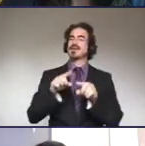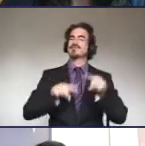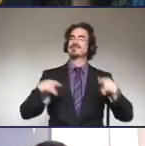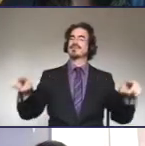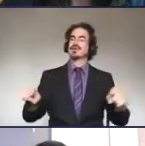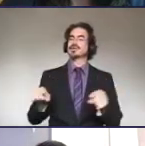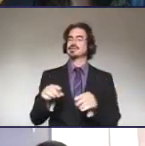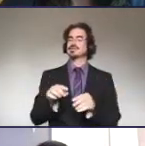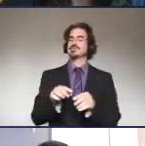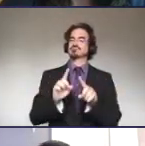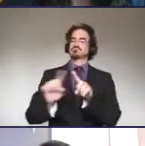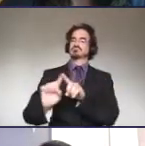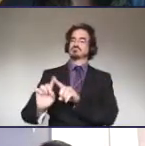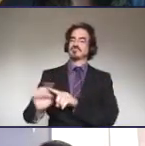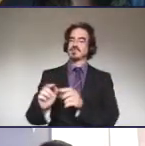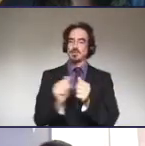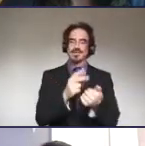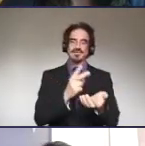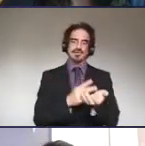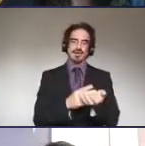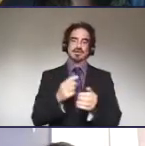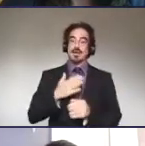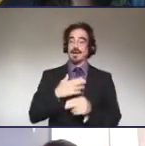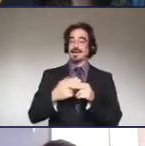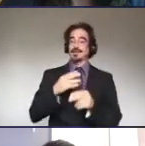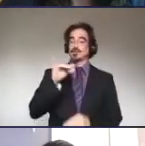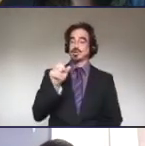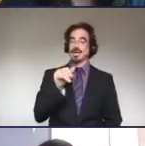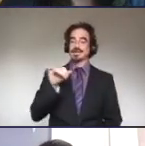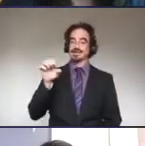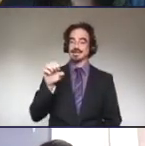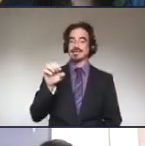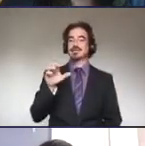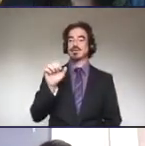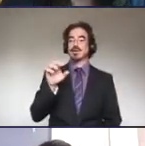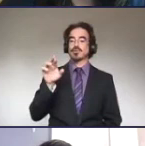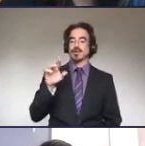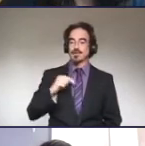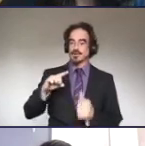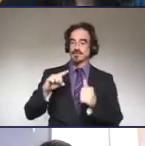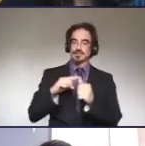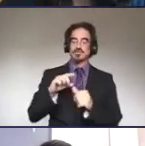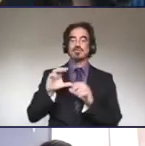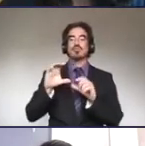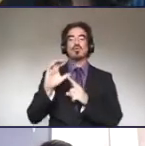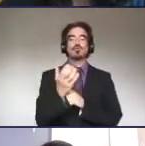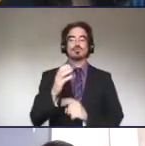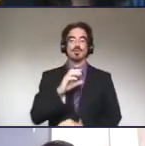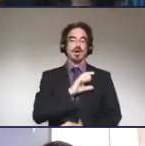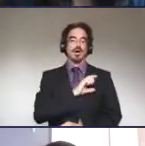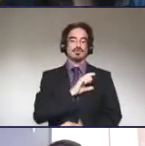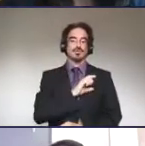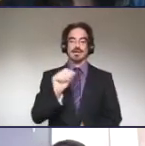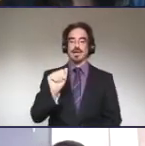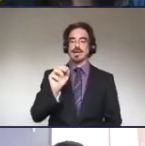the veterinary profession. My name is Jessie Correale and I'm the Cultural Outreach Officer for the Student AVMA. I'm